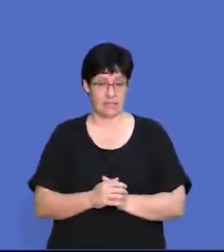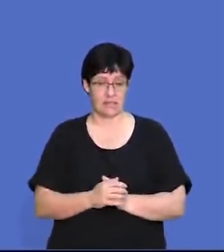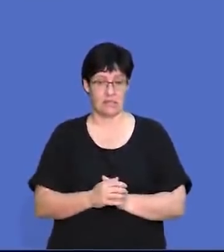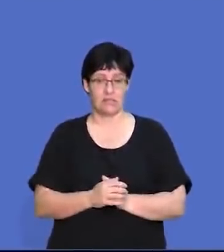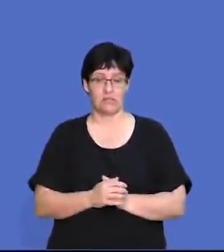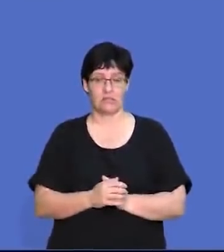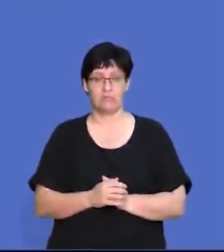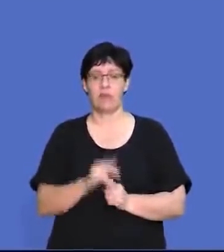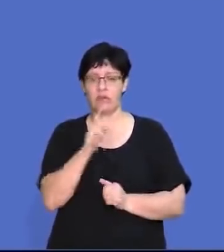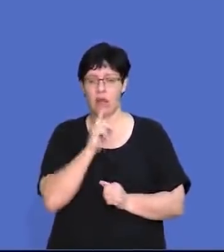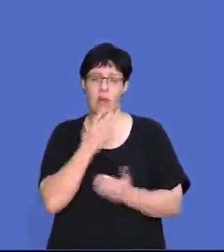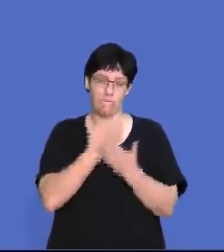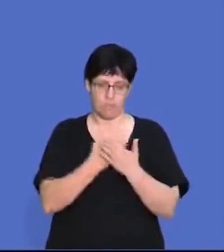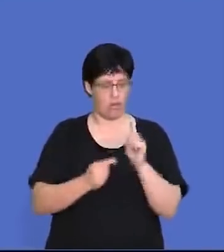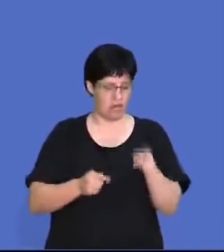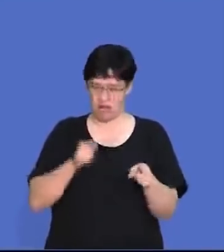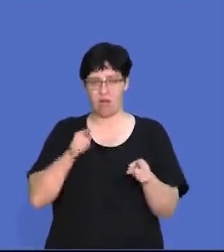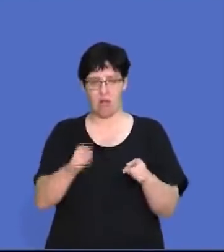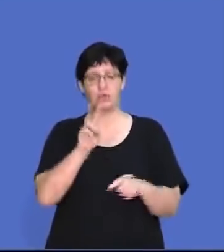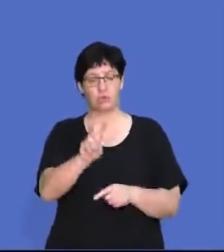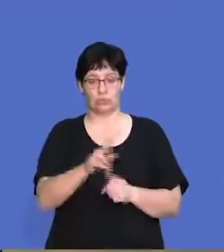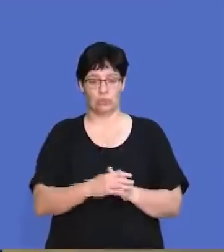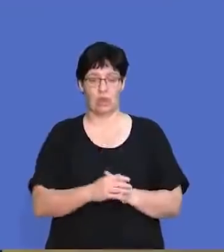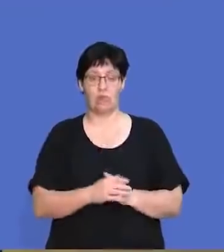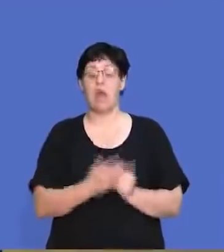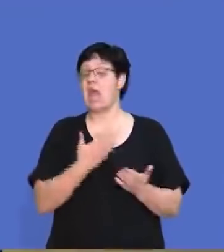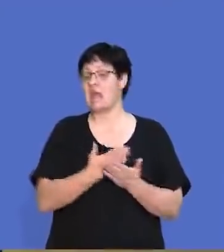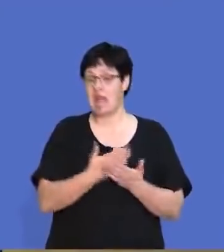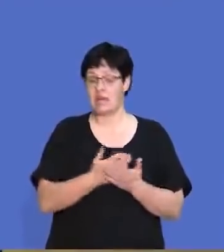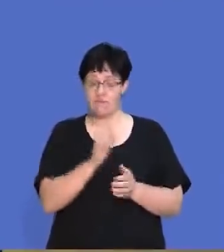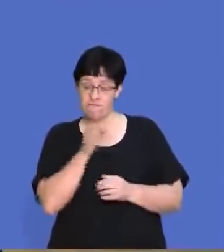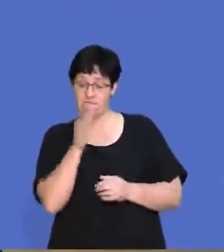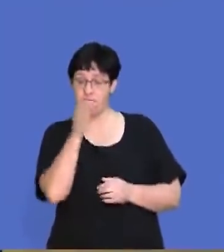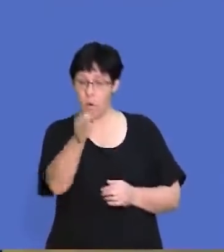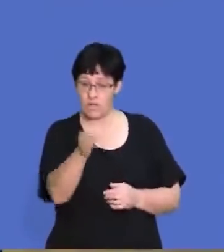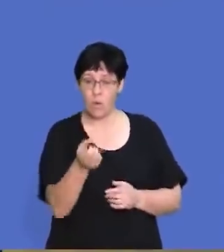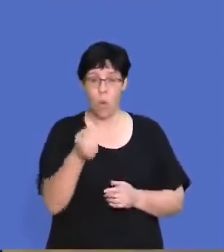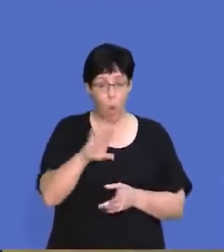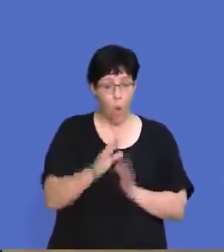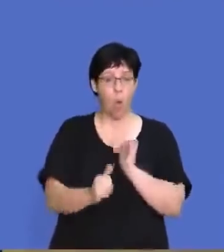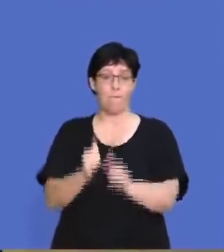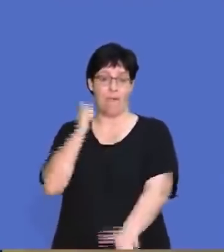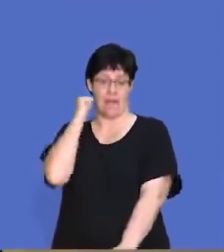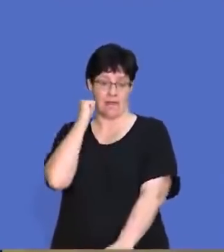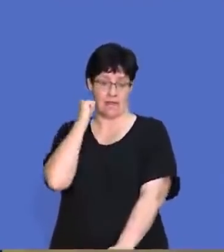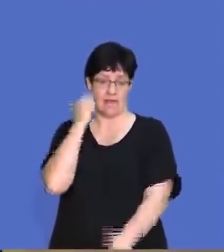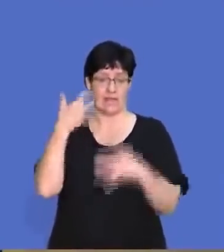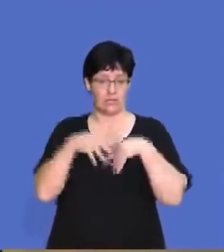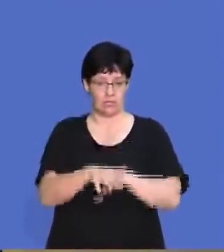the answer is actually, there's two possible answers for this question. It can either be forward or backward integration.